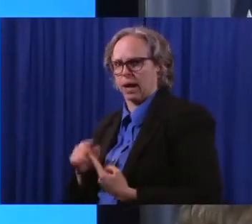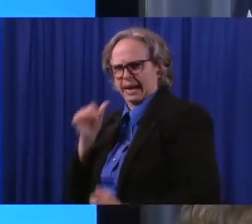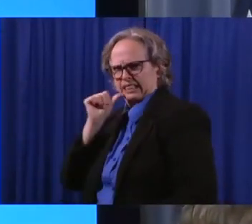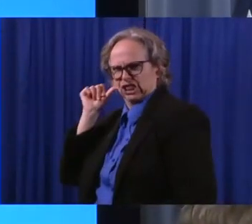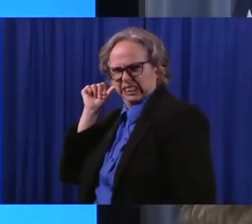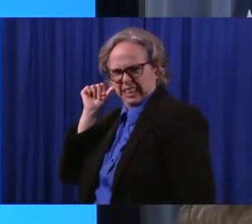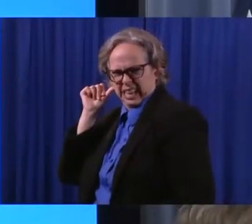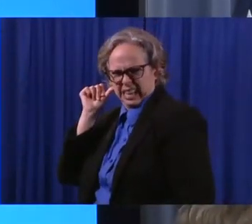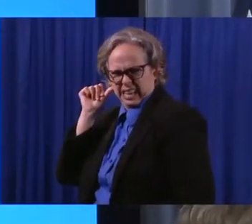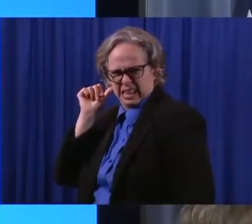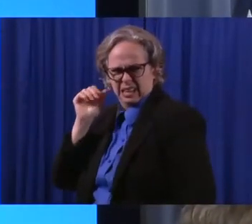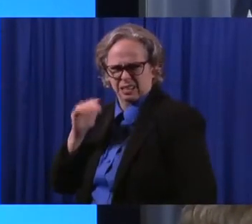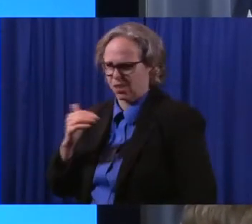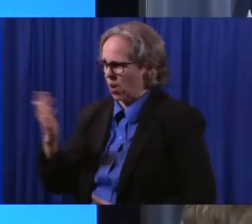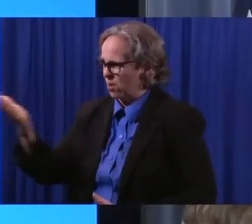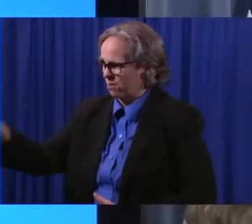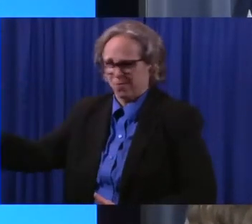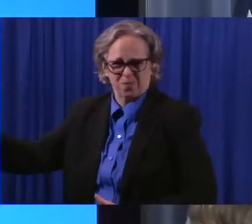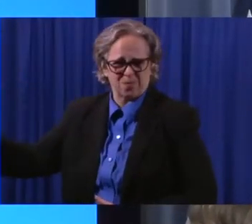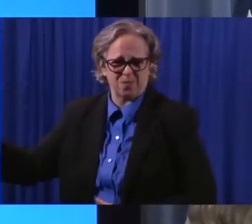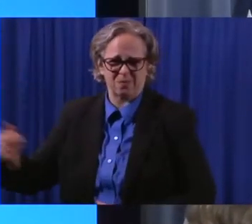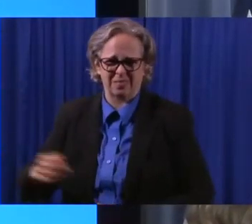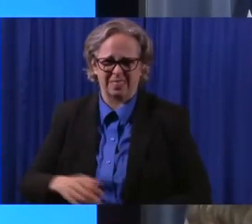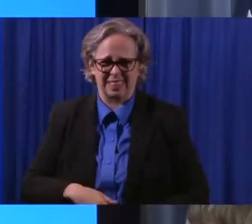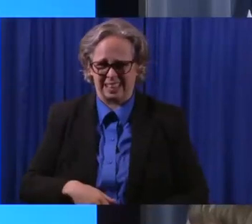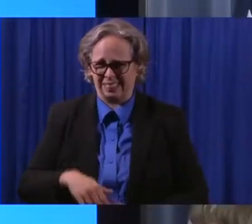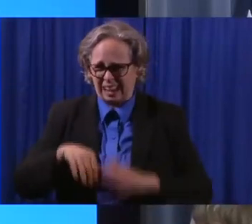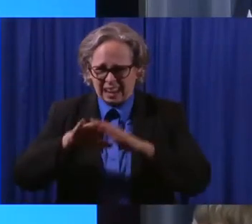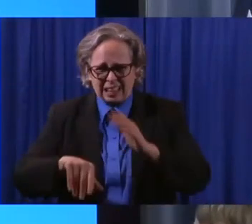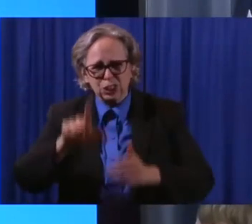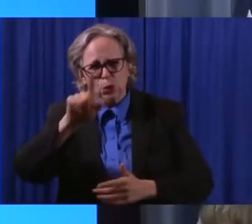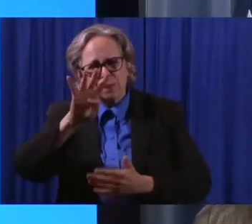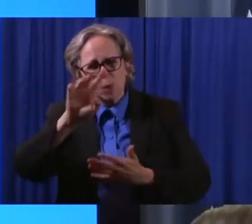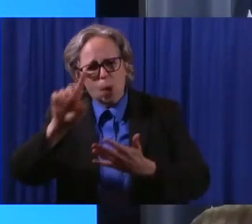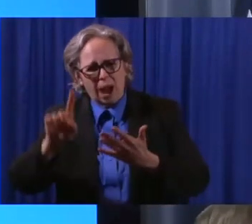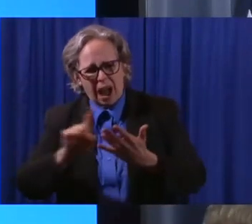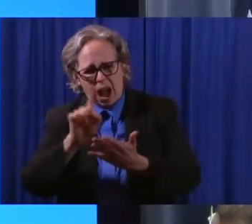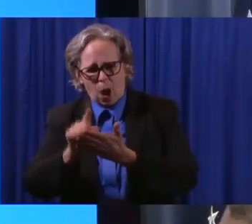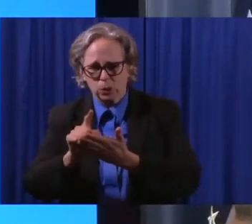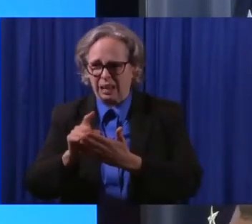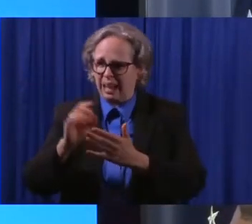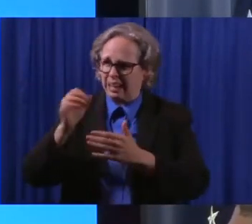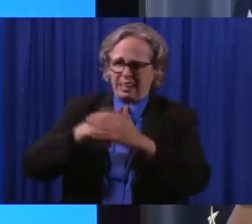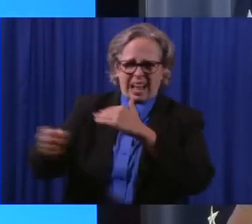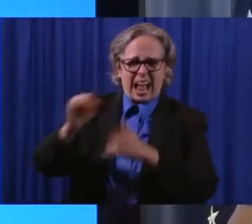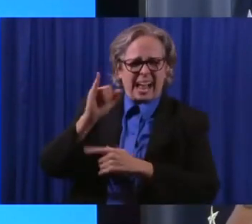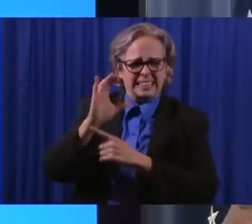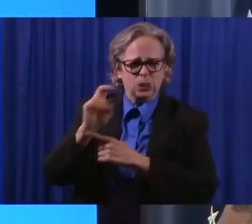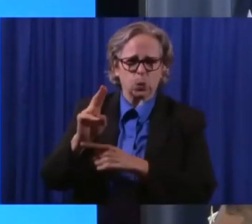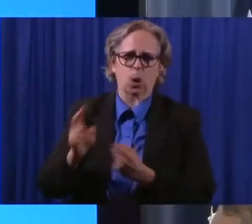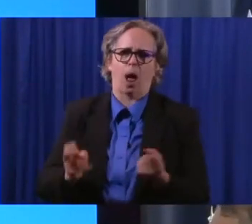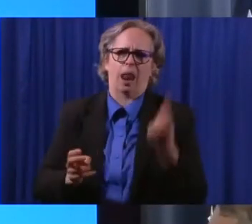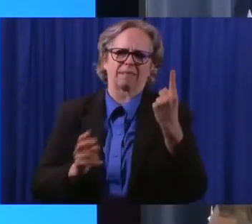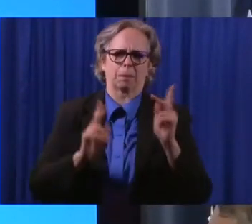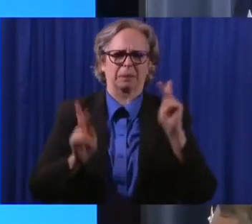24 hours, ICU admissions 11, the 21 day average is 13, so that's holding steady.